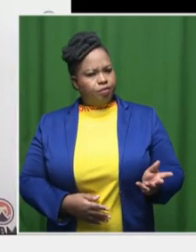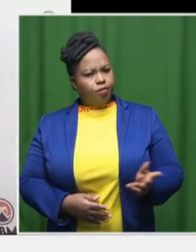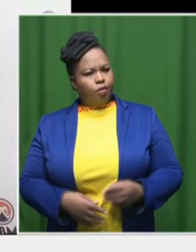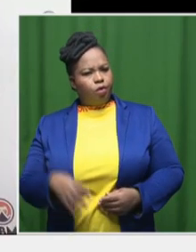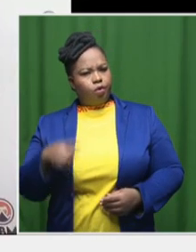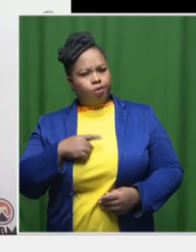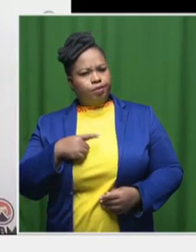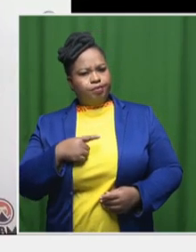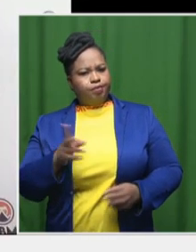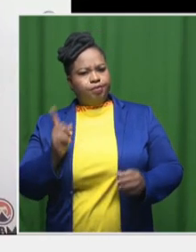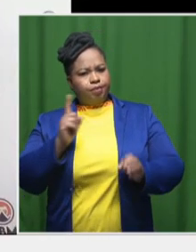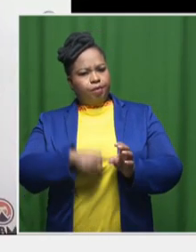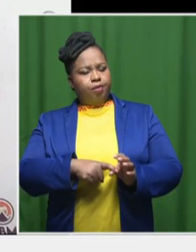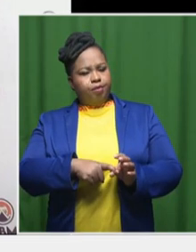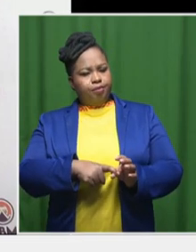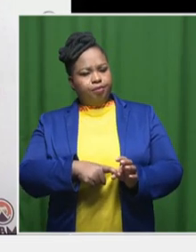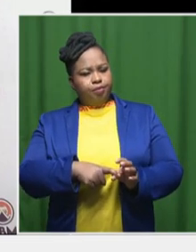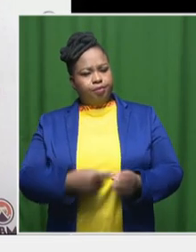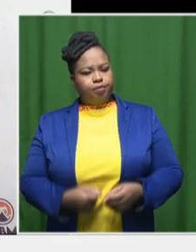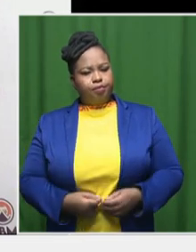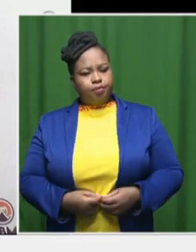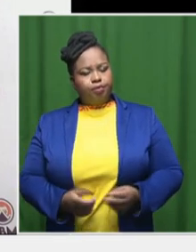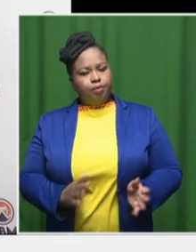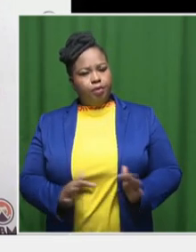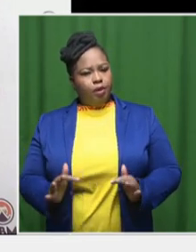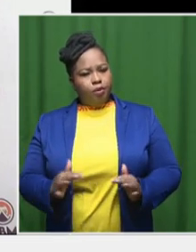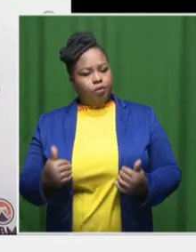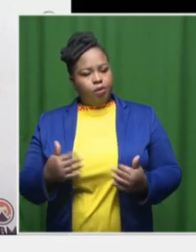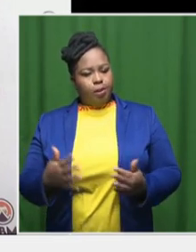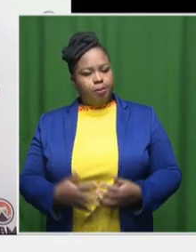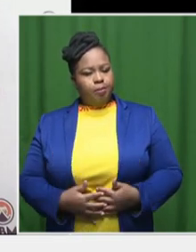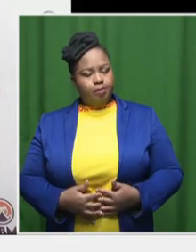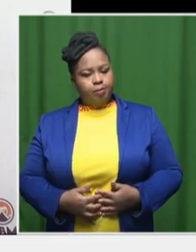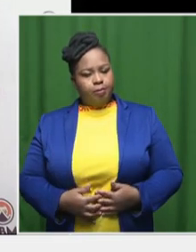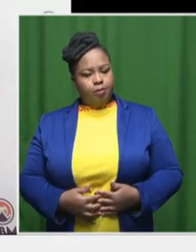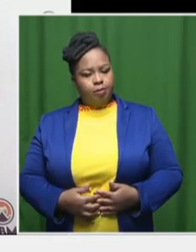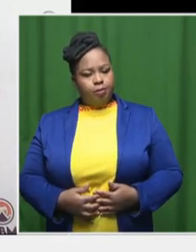you to become a filmmaker and how did you get a head start in the industry?